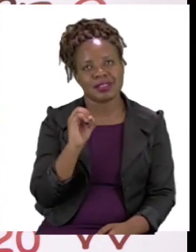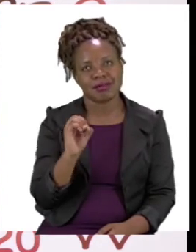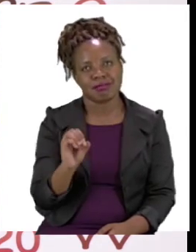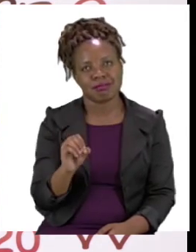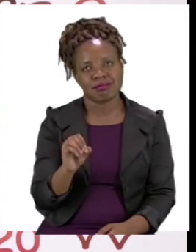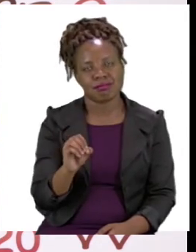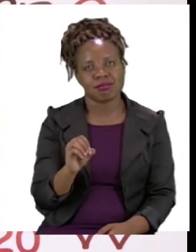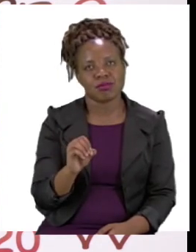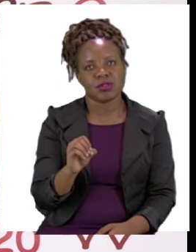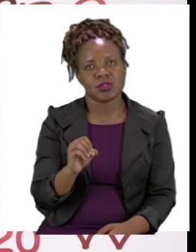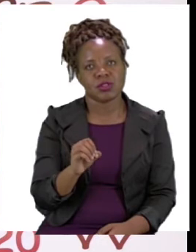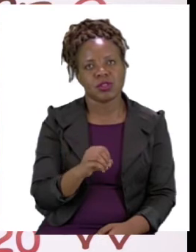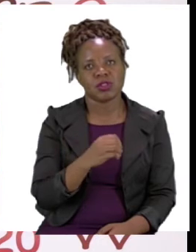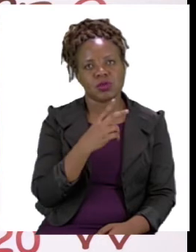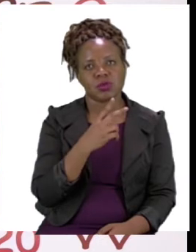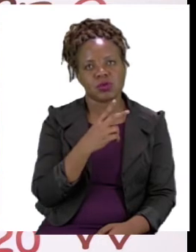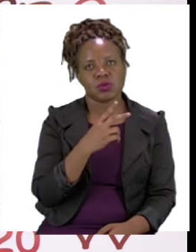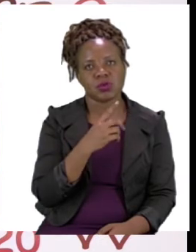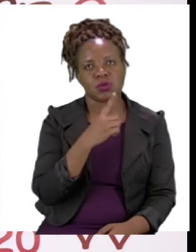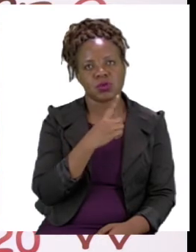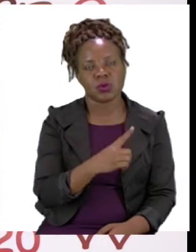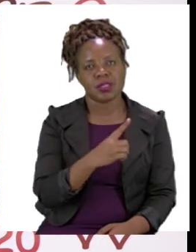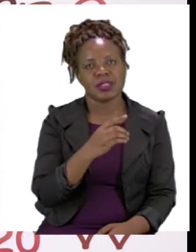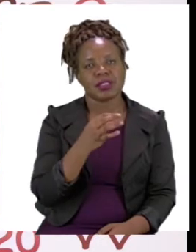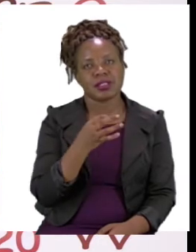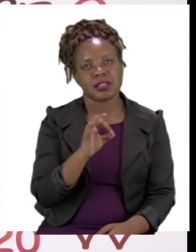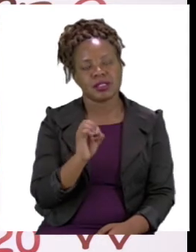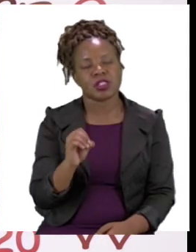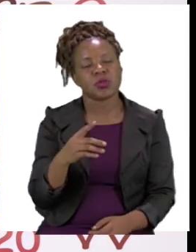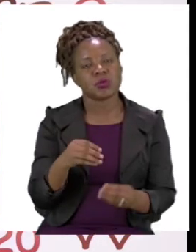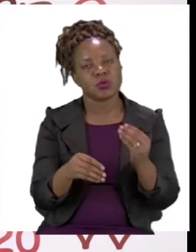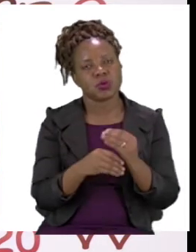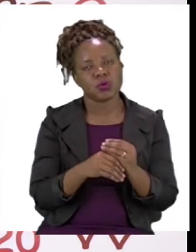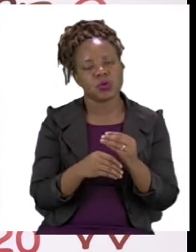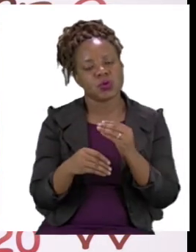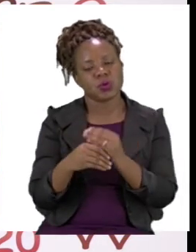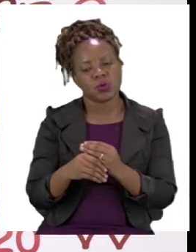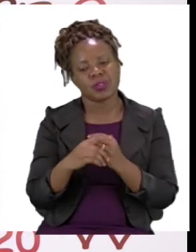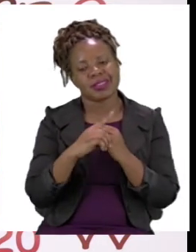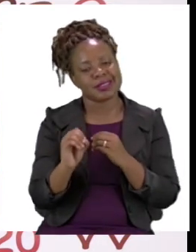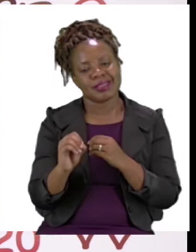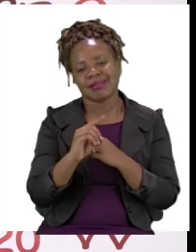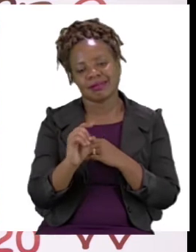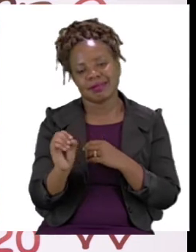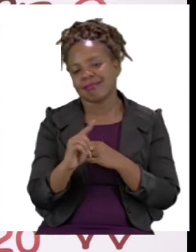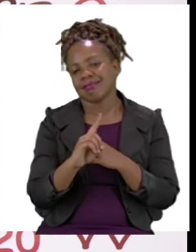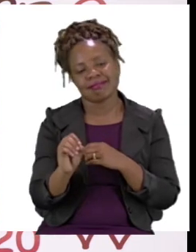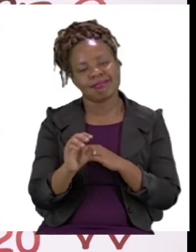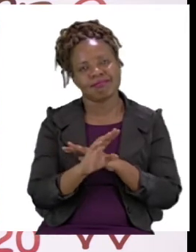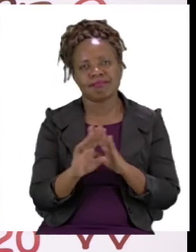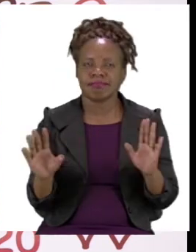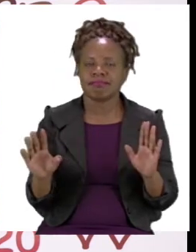180, 180, and 190 and on and on and on. The most